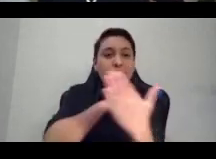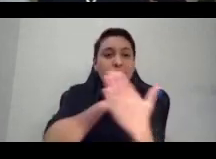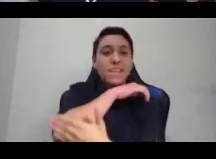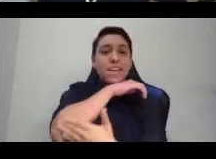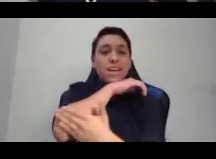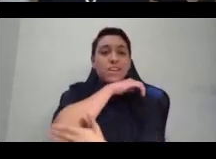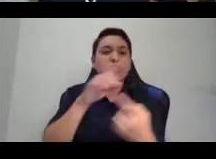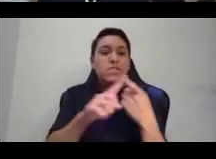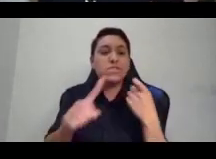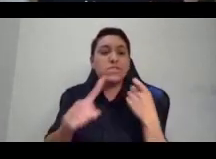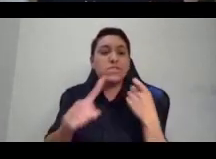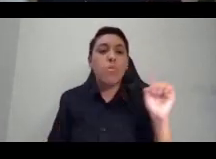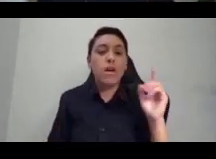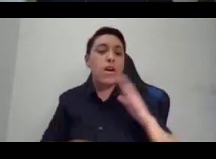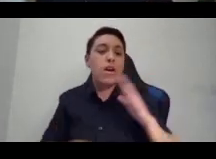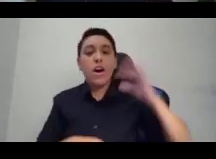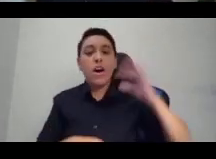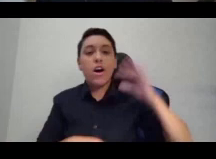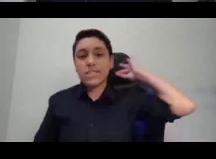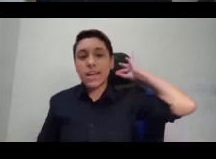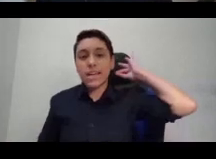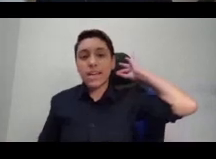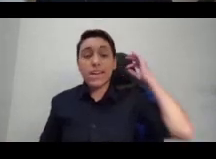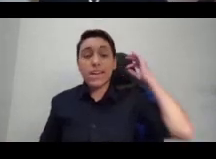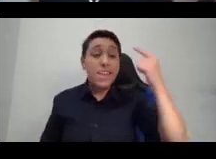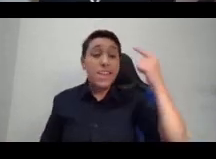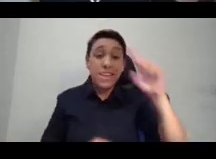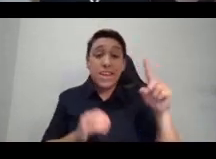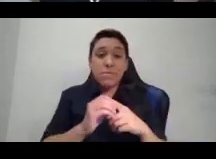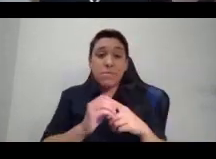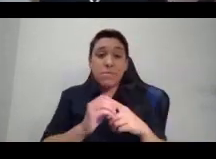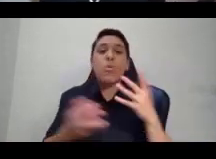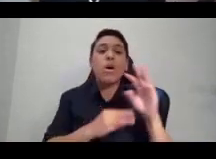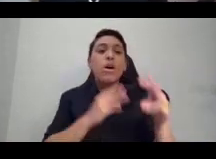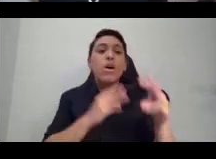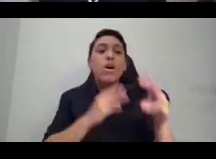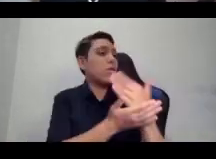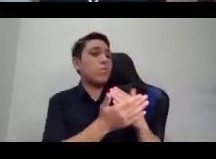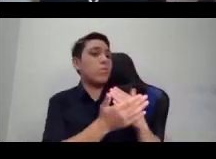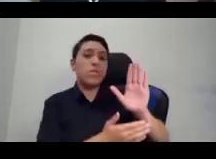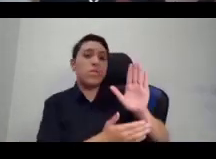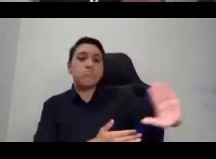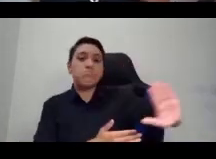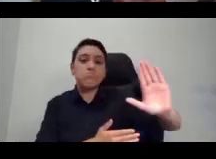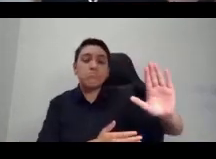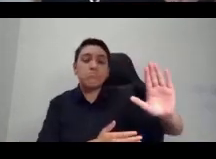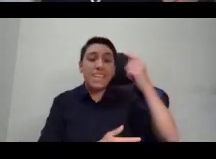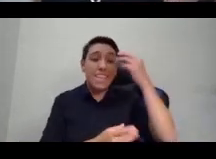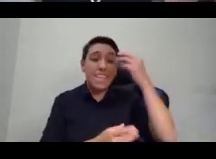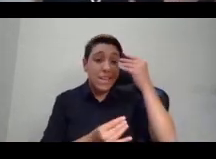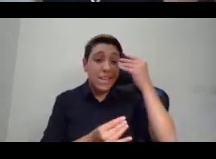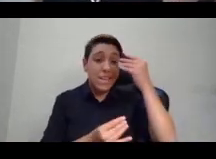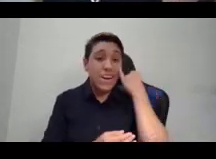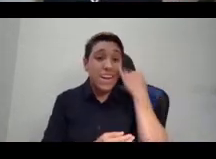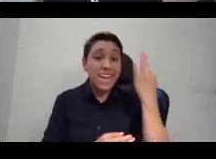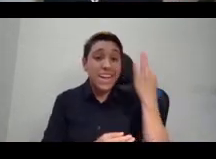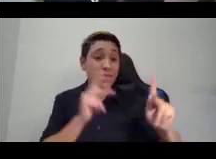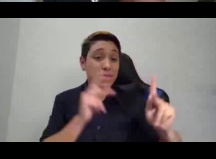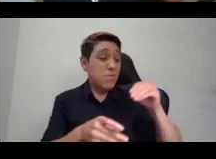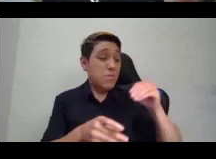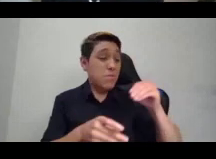and think about which world region that is in. Think about whether the people in that country have